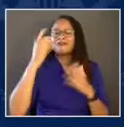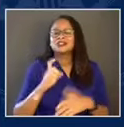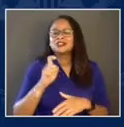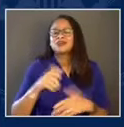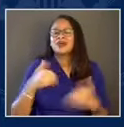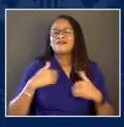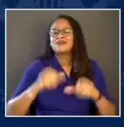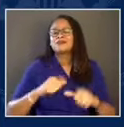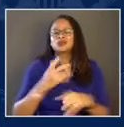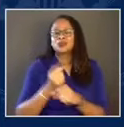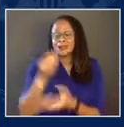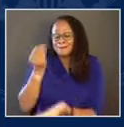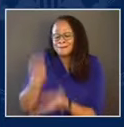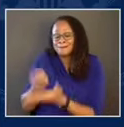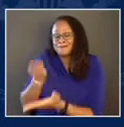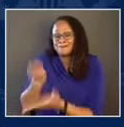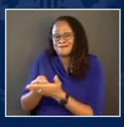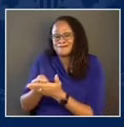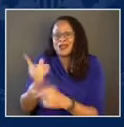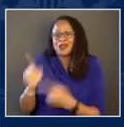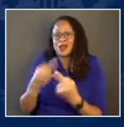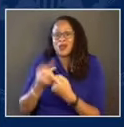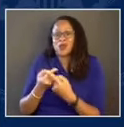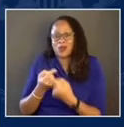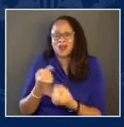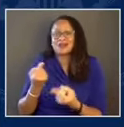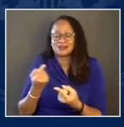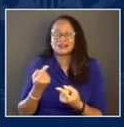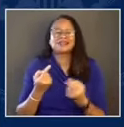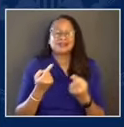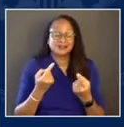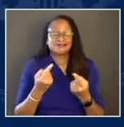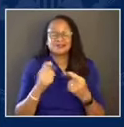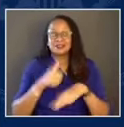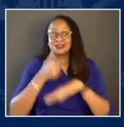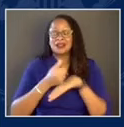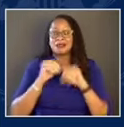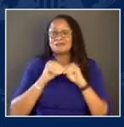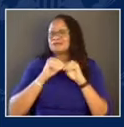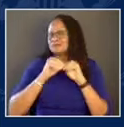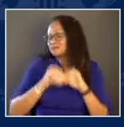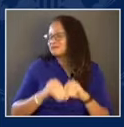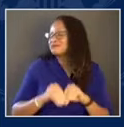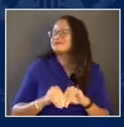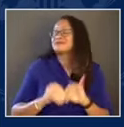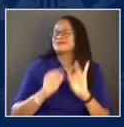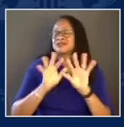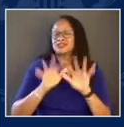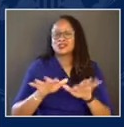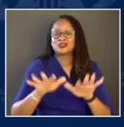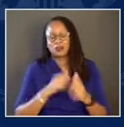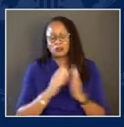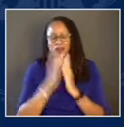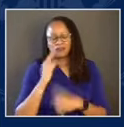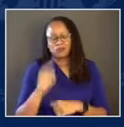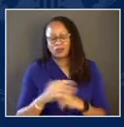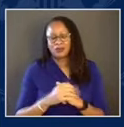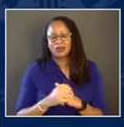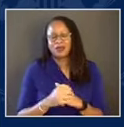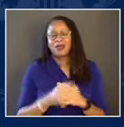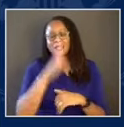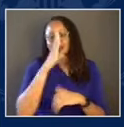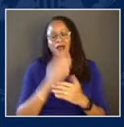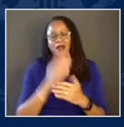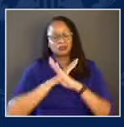Funding when they need to bring their National Guard check to our